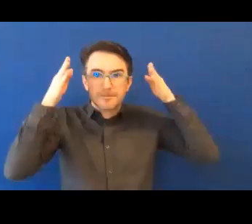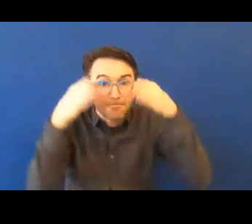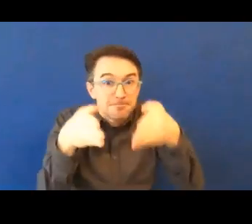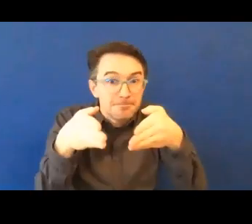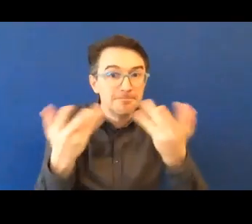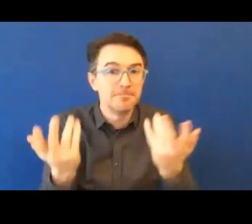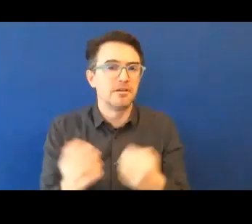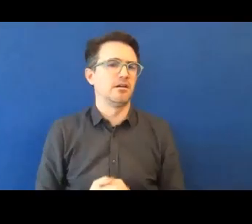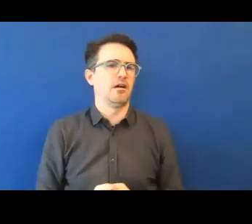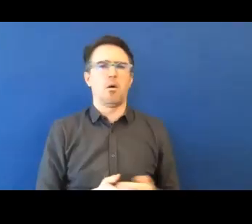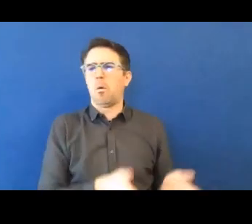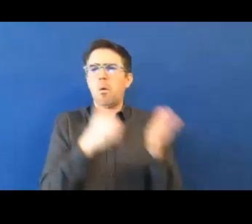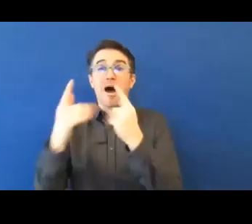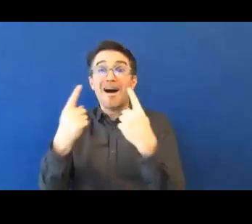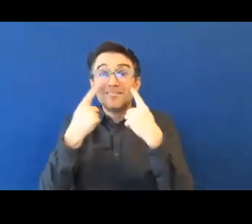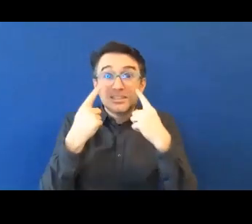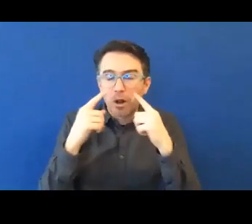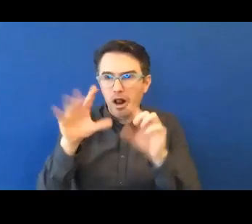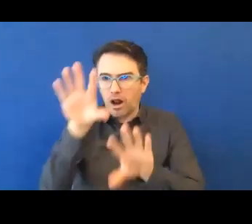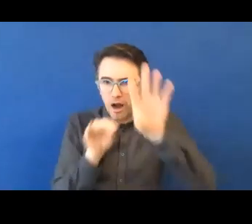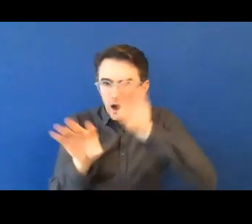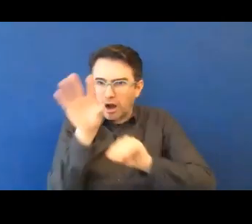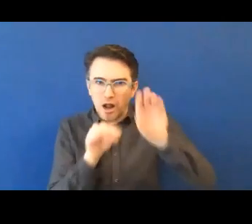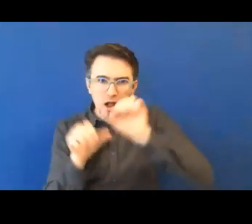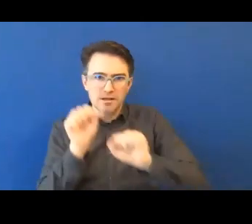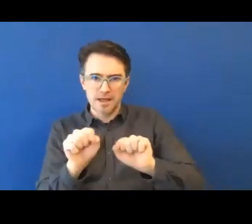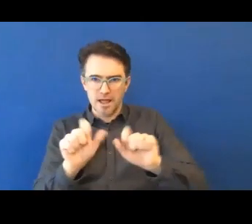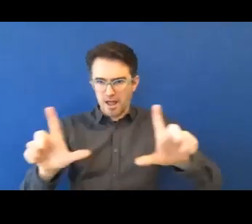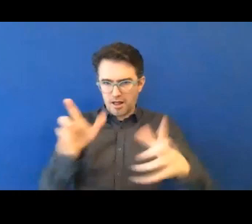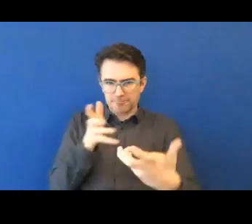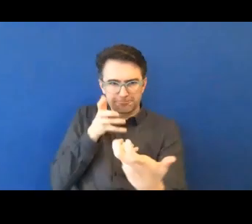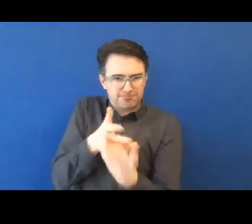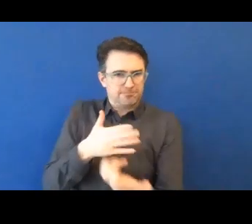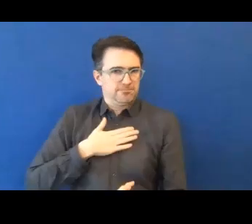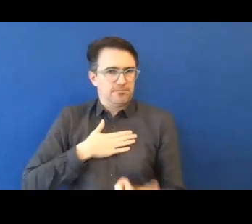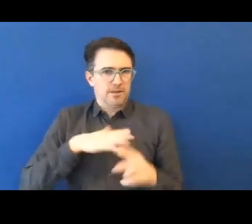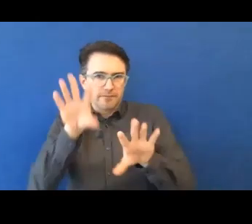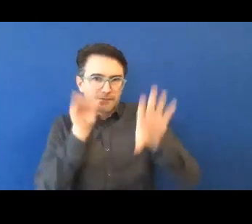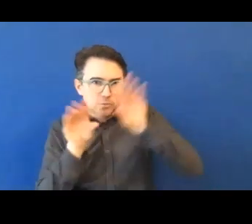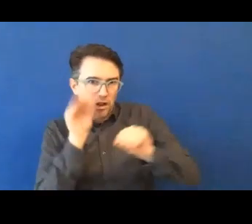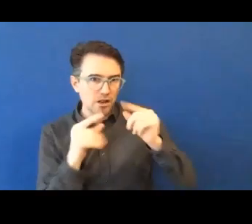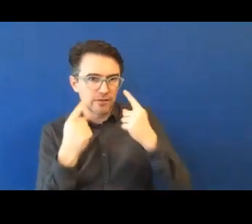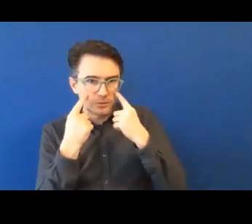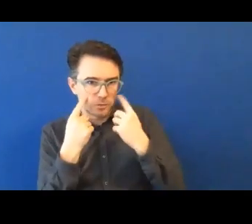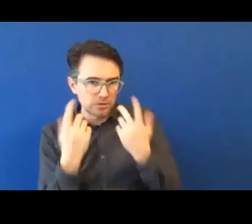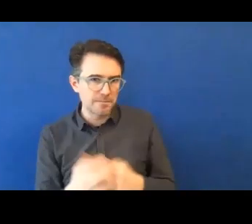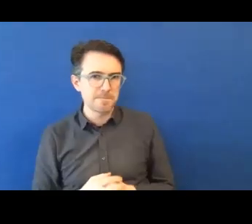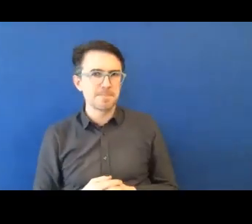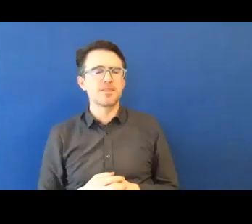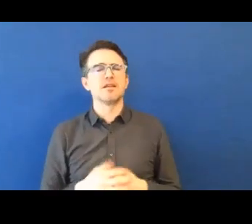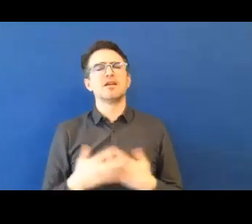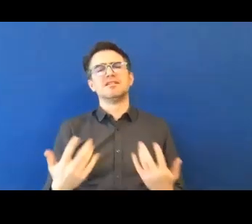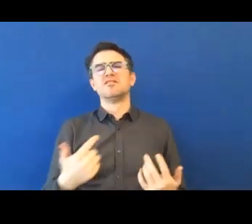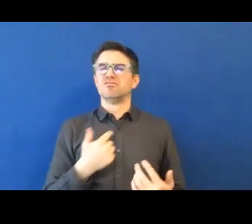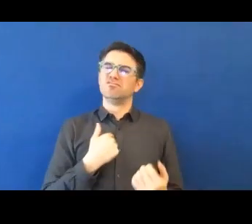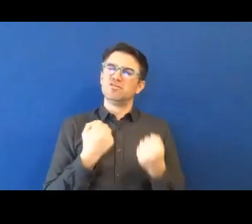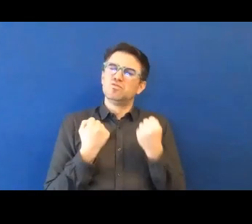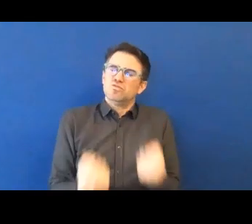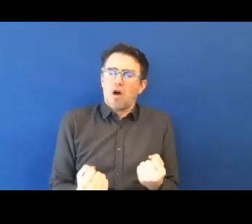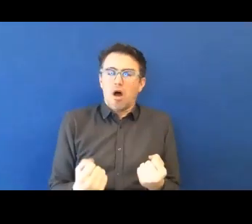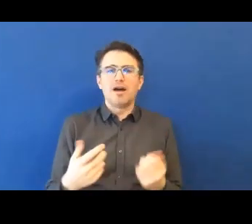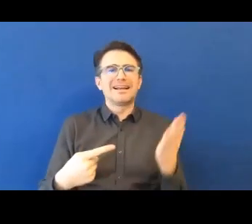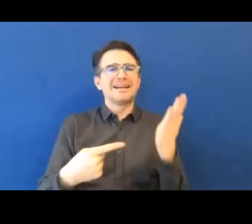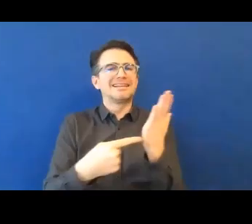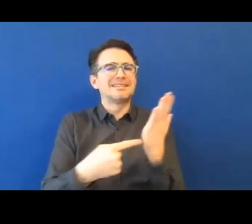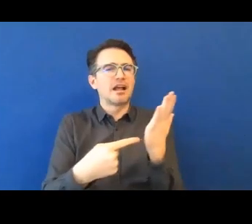expertise. And there's some really exciting things happening with the use of assistive technology technology and how standardised they're becoming to the point where we